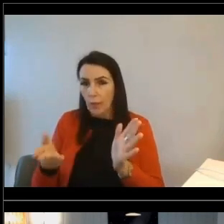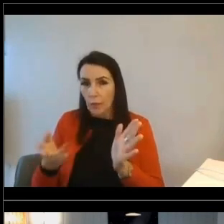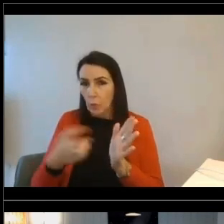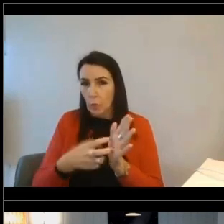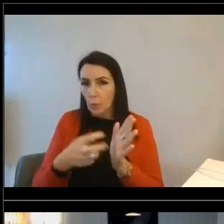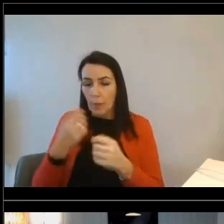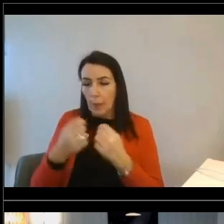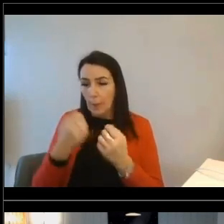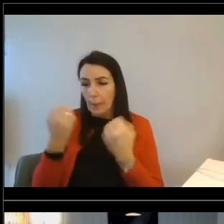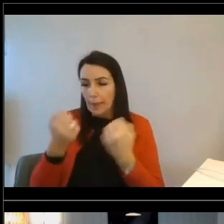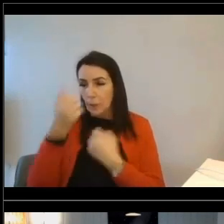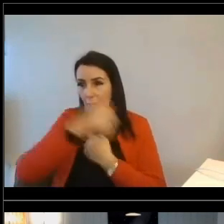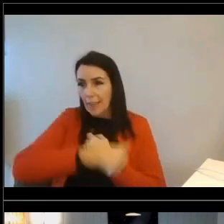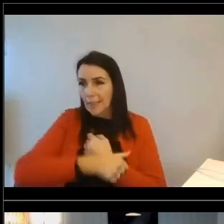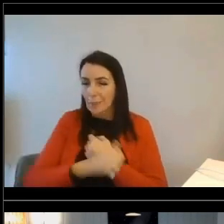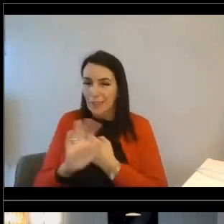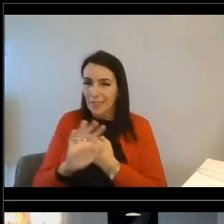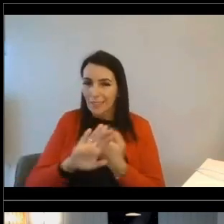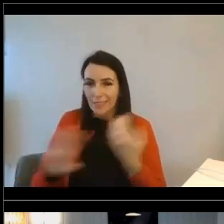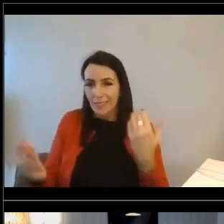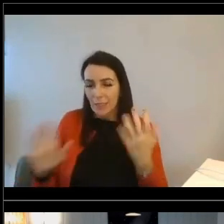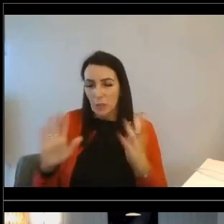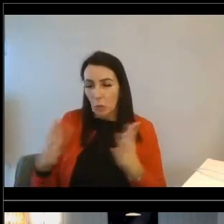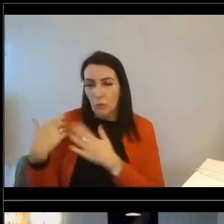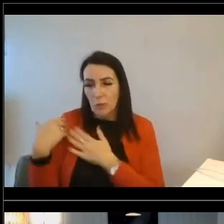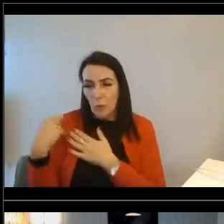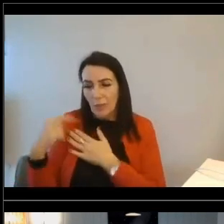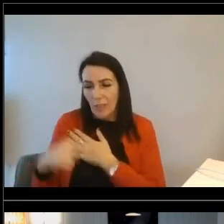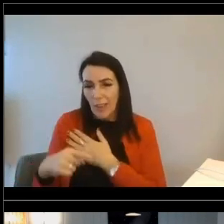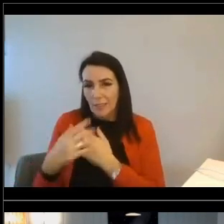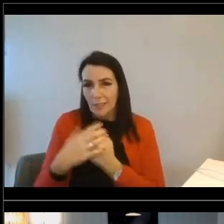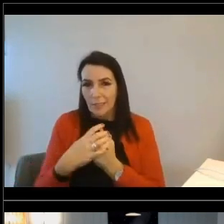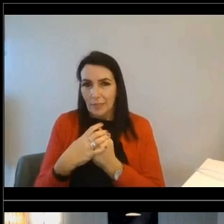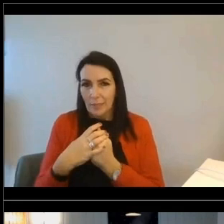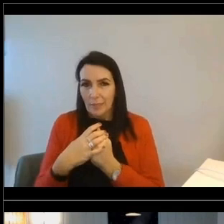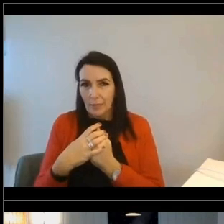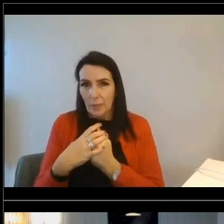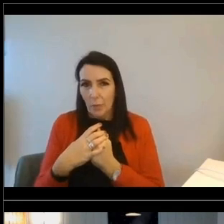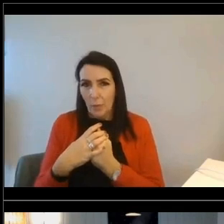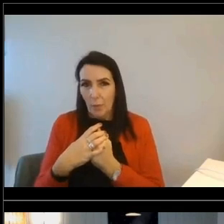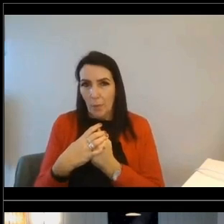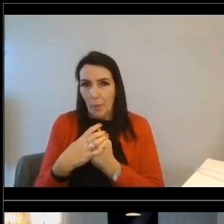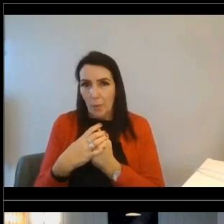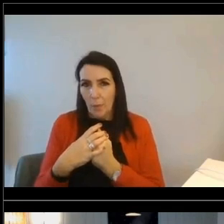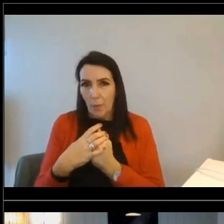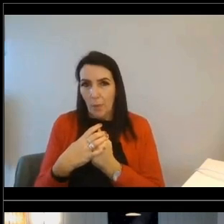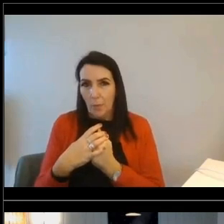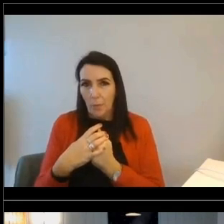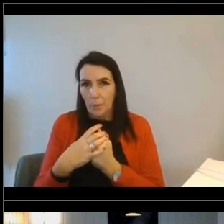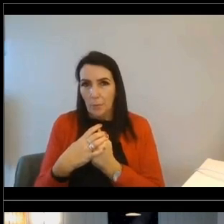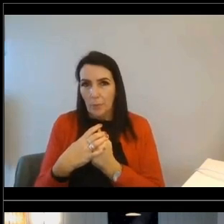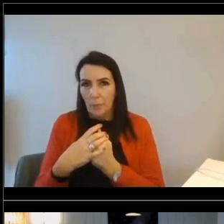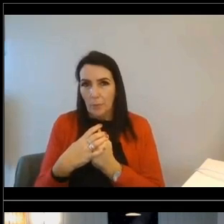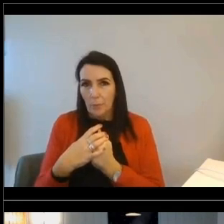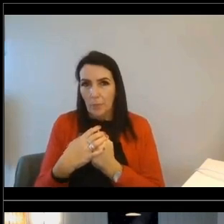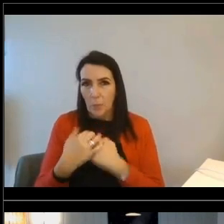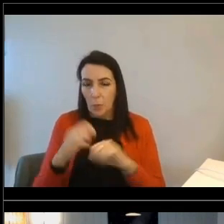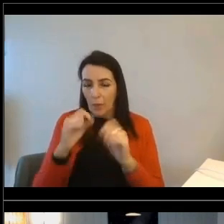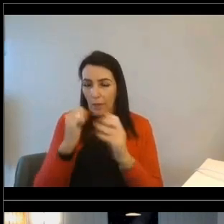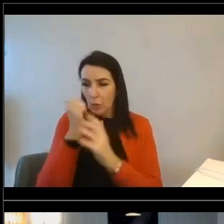You know, this tool hopefully removes that responsibility by using our impartial and trusted name alongside the advice.